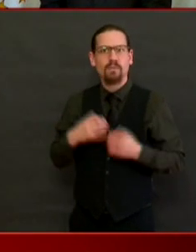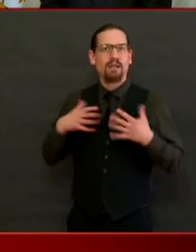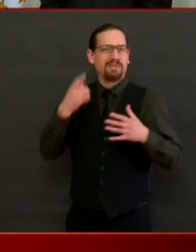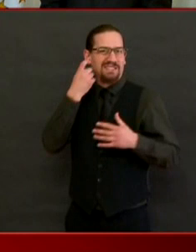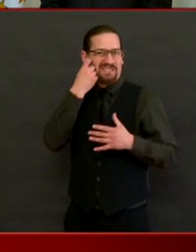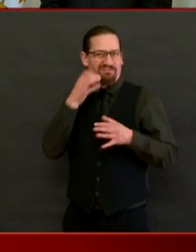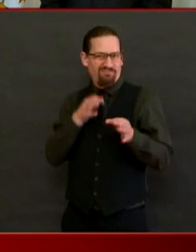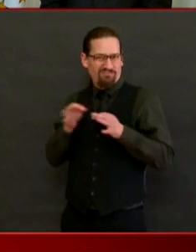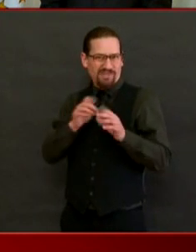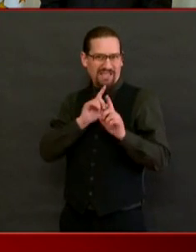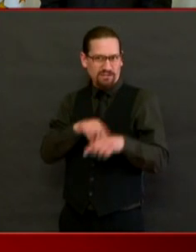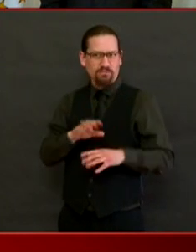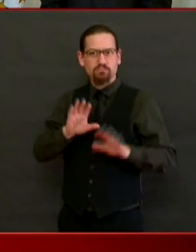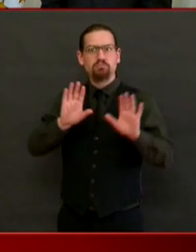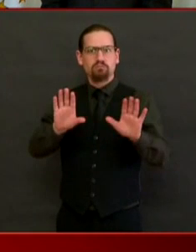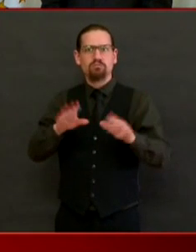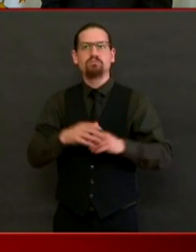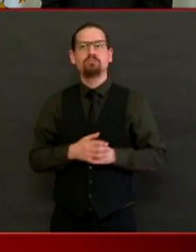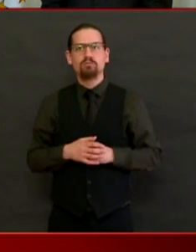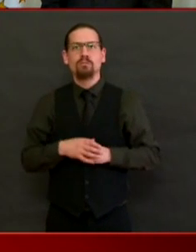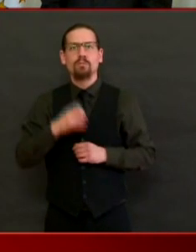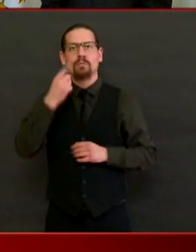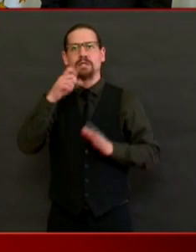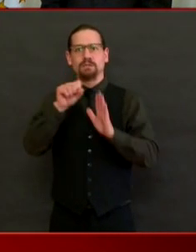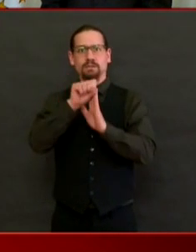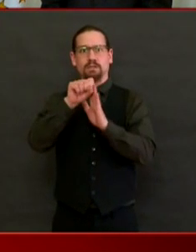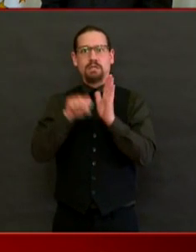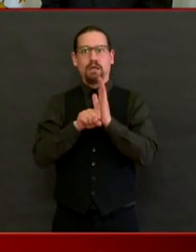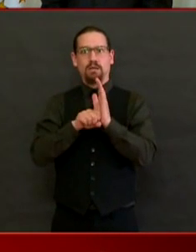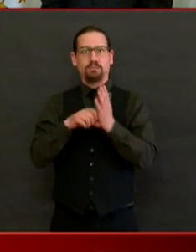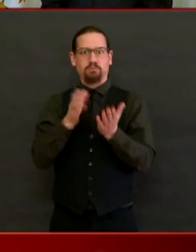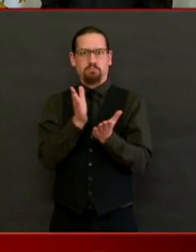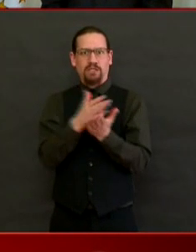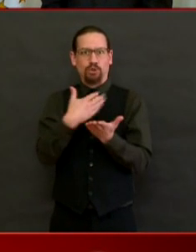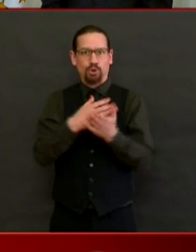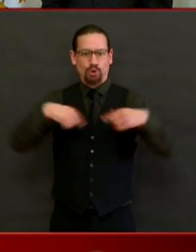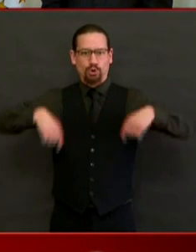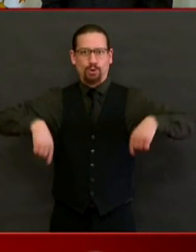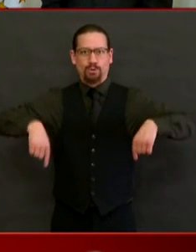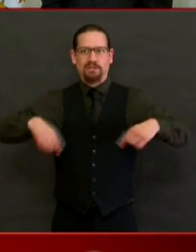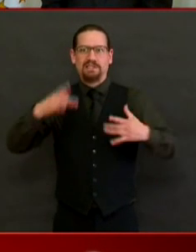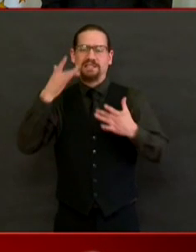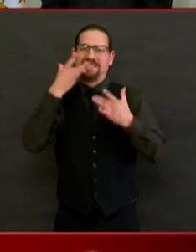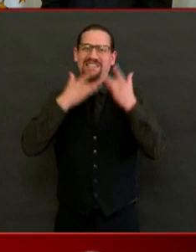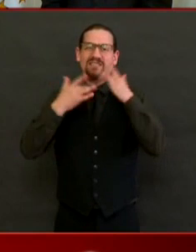the state is under extreme budgetary limitations at the moment,